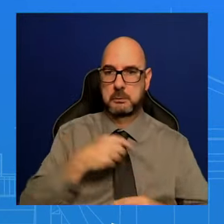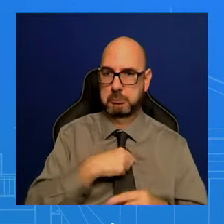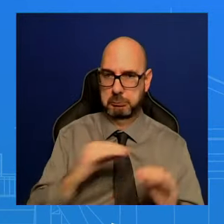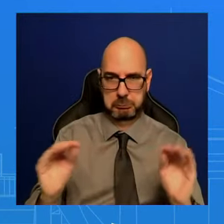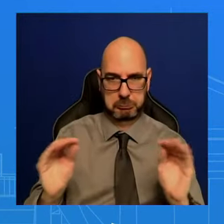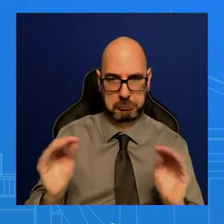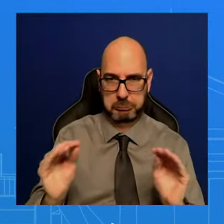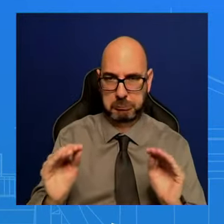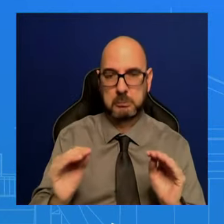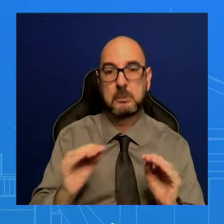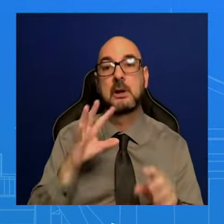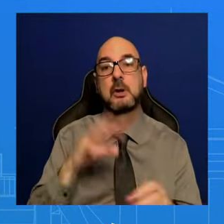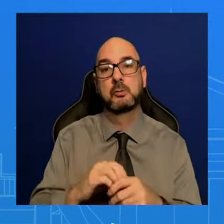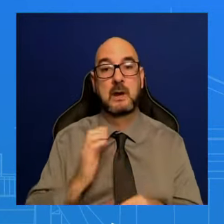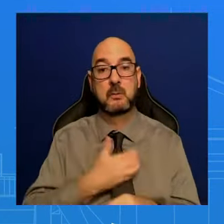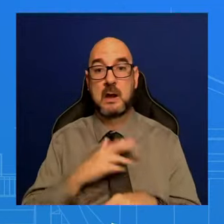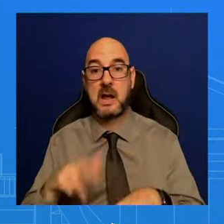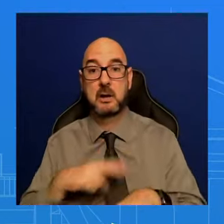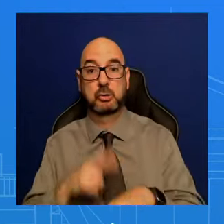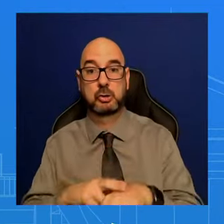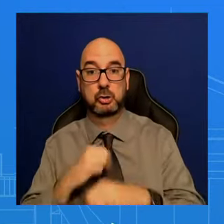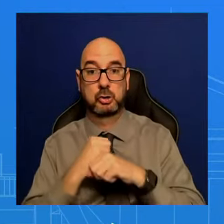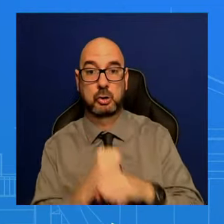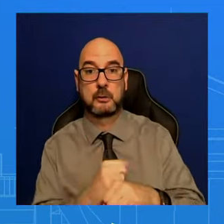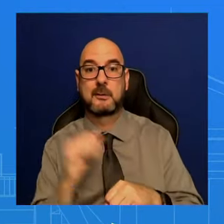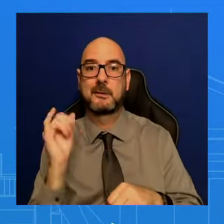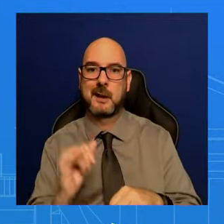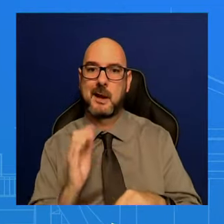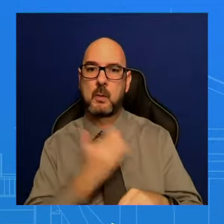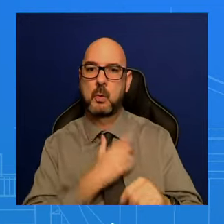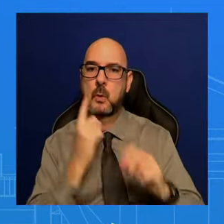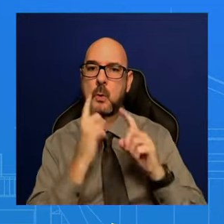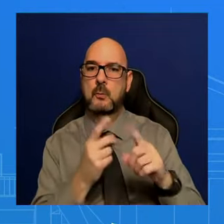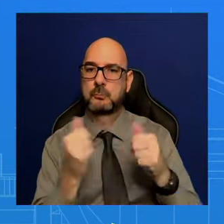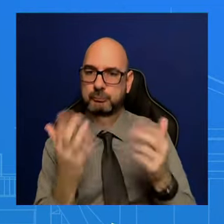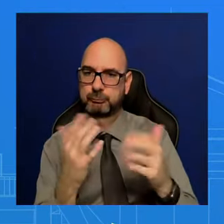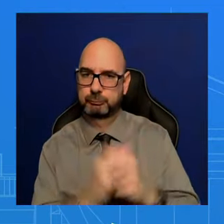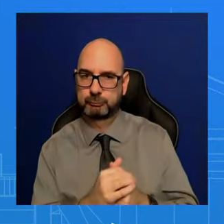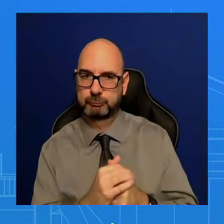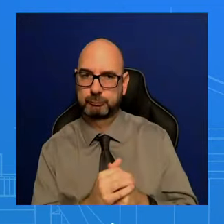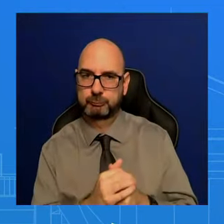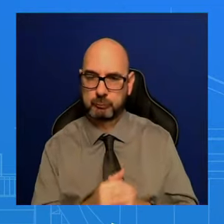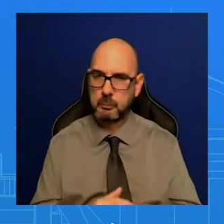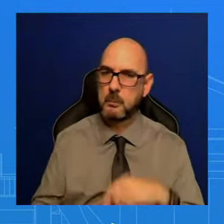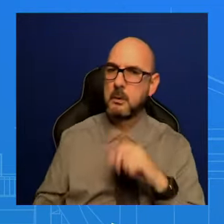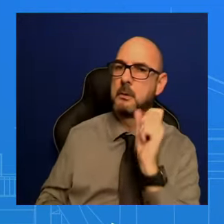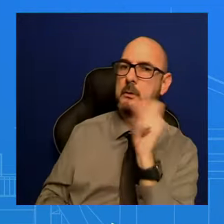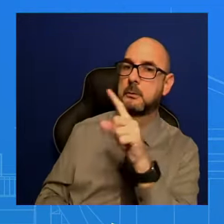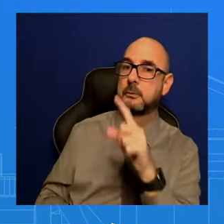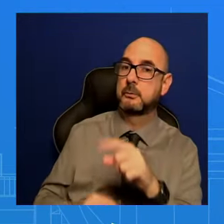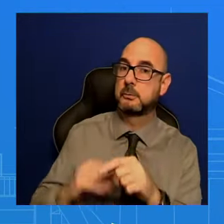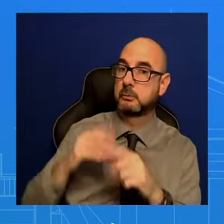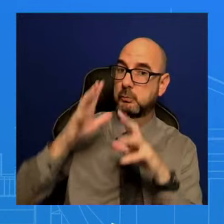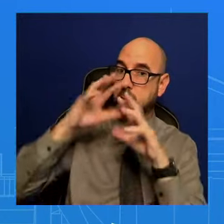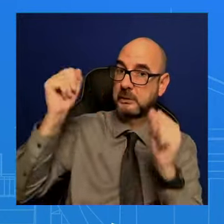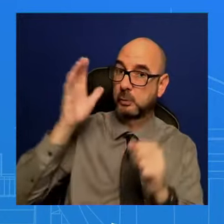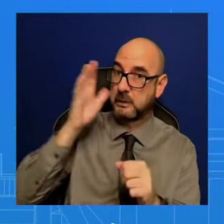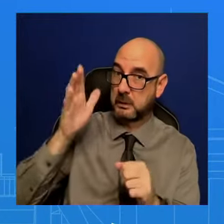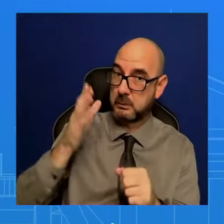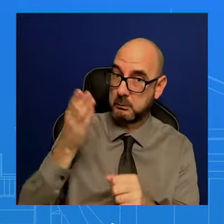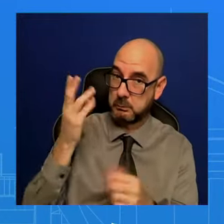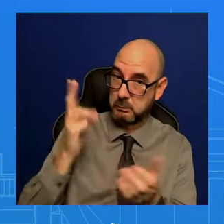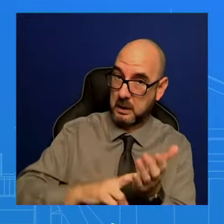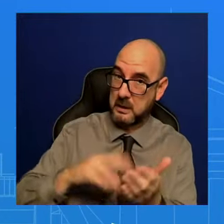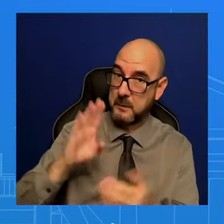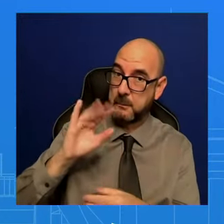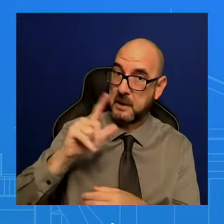focused on here. Right. And the President would sign a bill, though. I mean, the bill explicitly gives the administration the authority to ban the